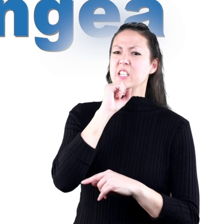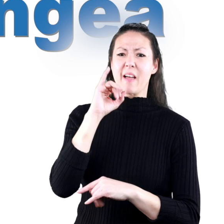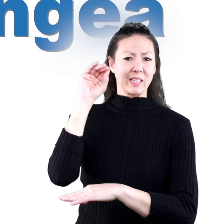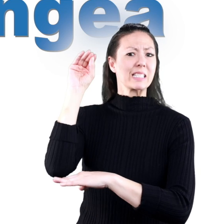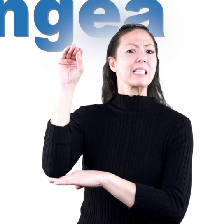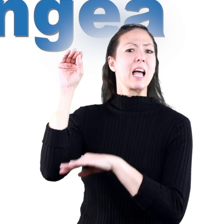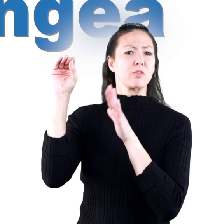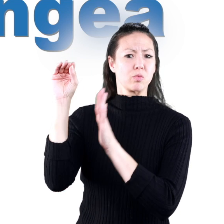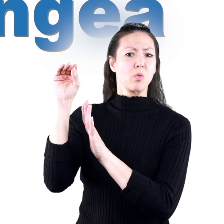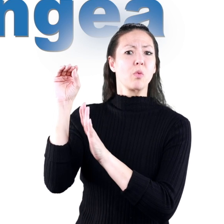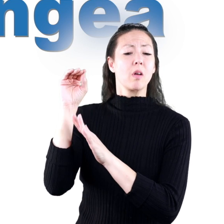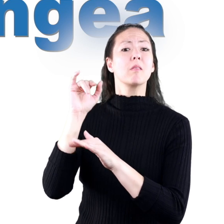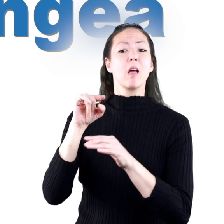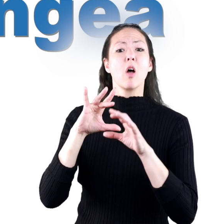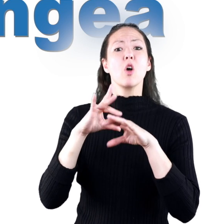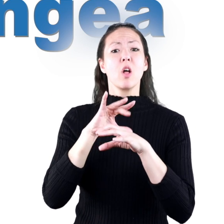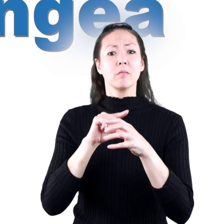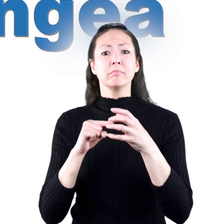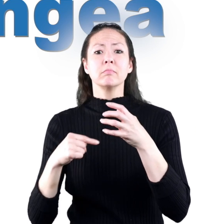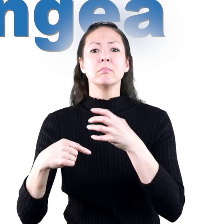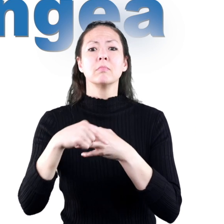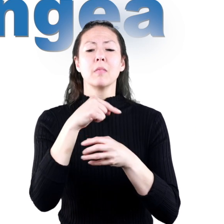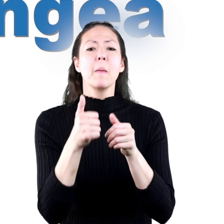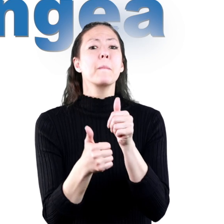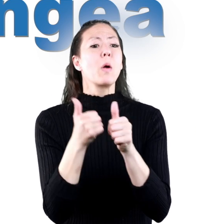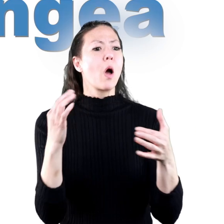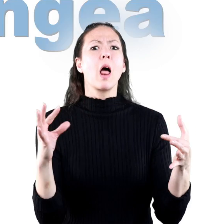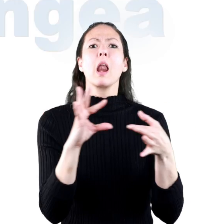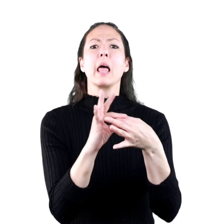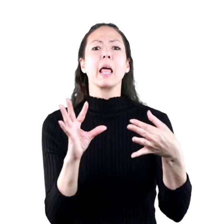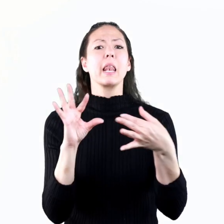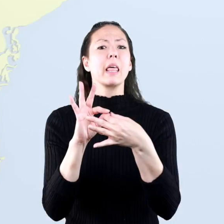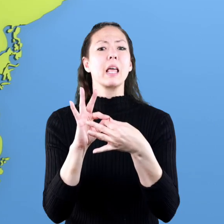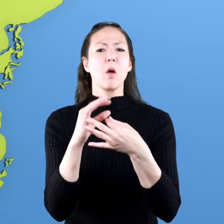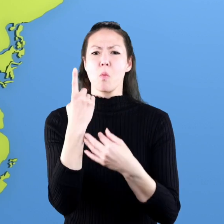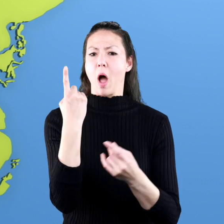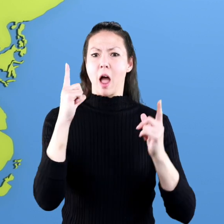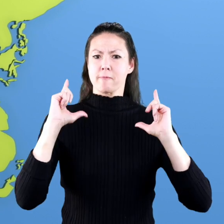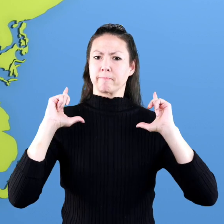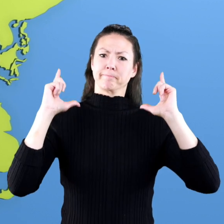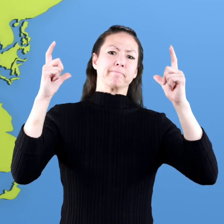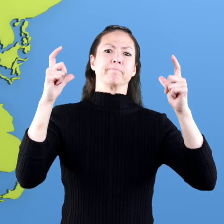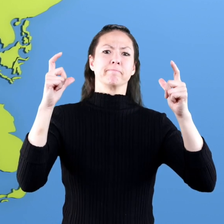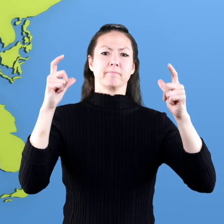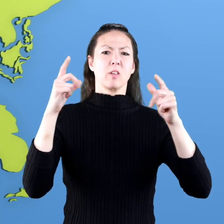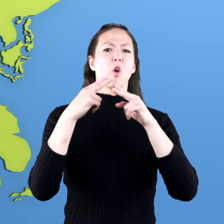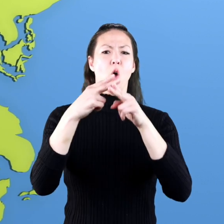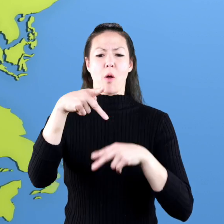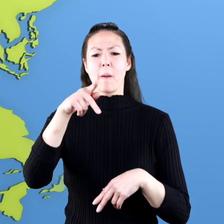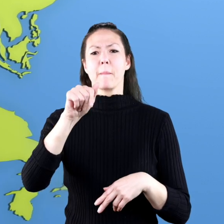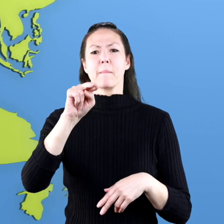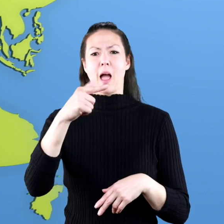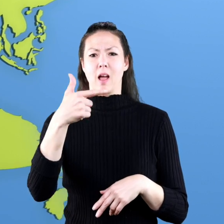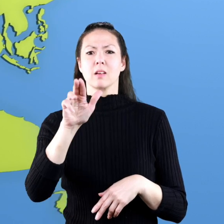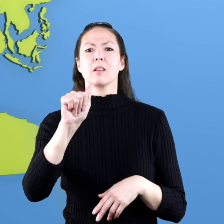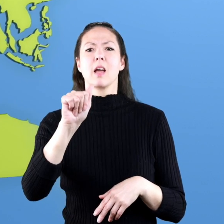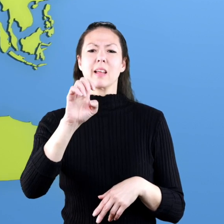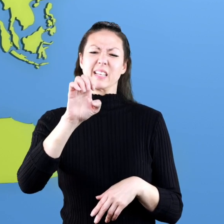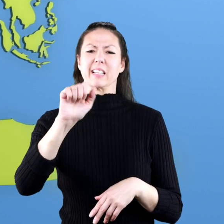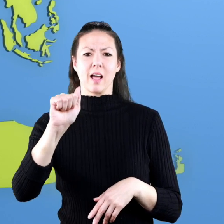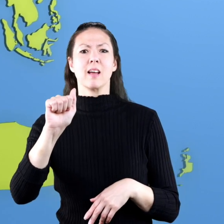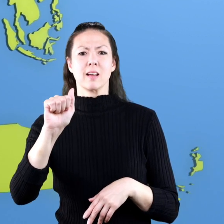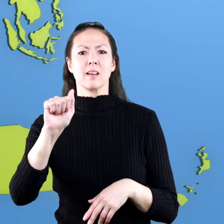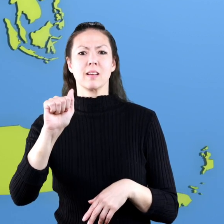the age of the dinosaurs the continents of the earth were mostly all linked together as one supercontinent